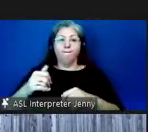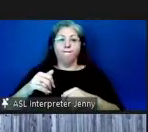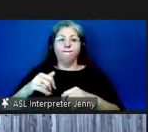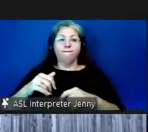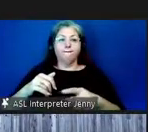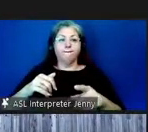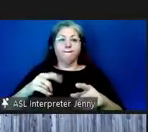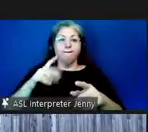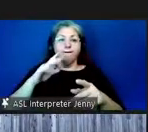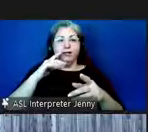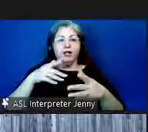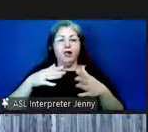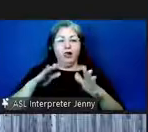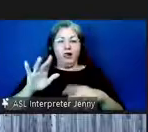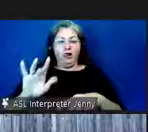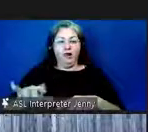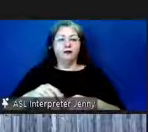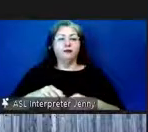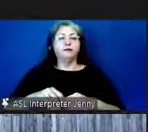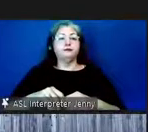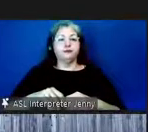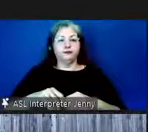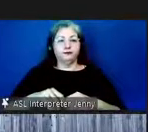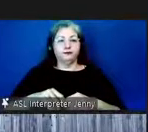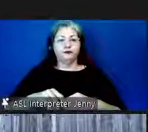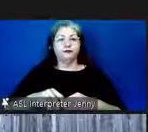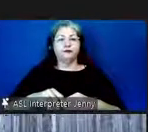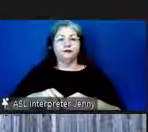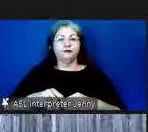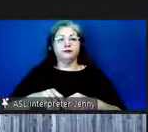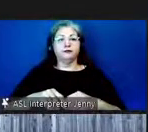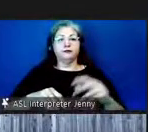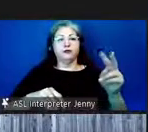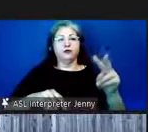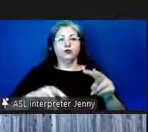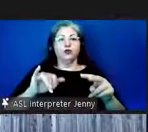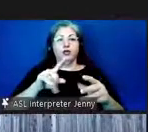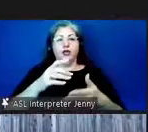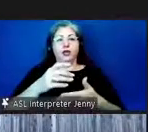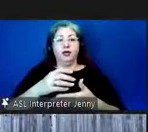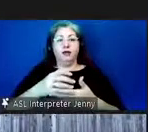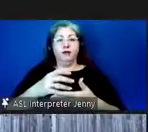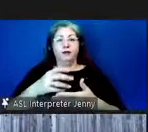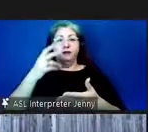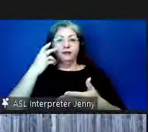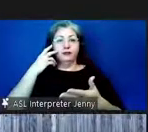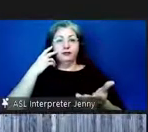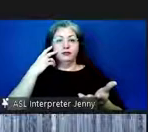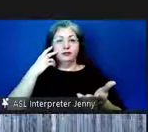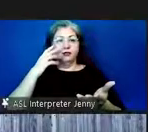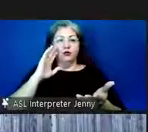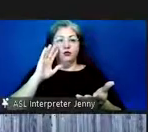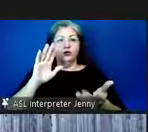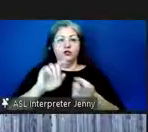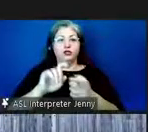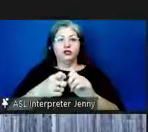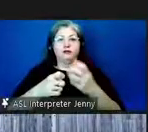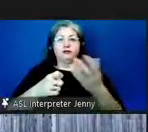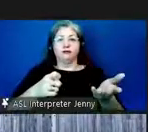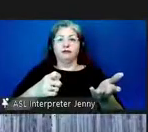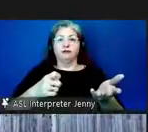allow and then if you go over to the cup and now we will be in in